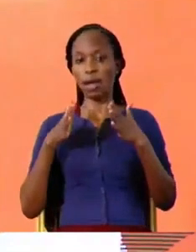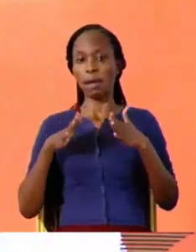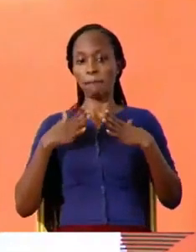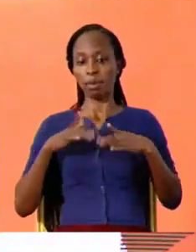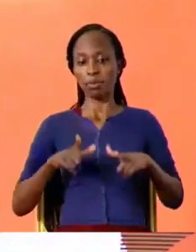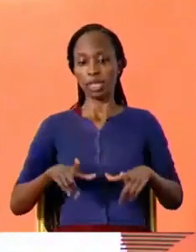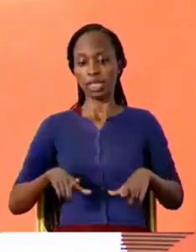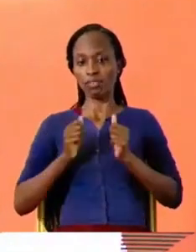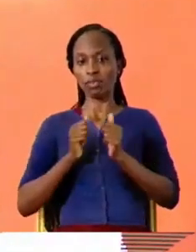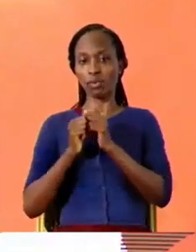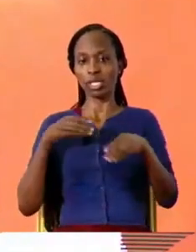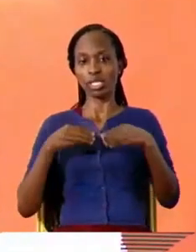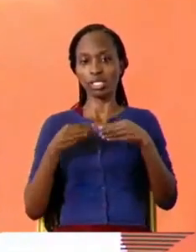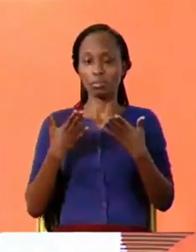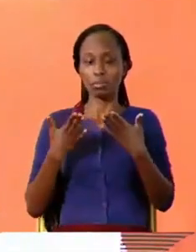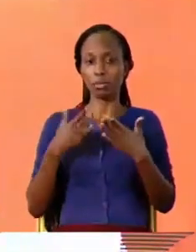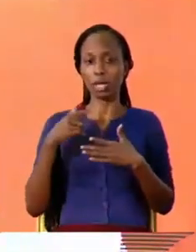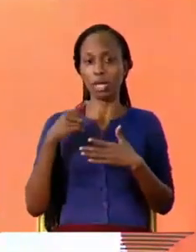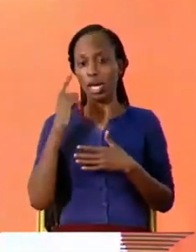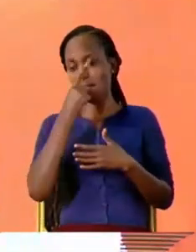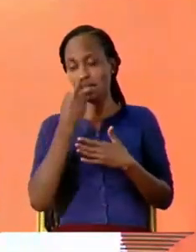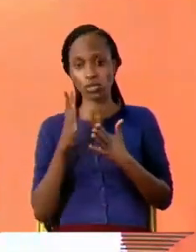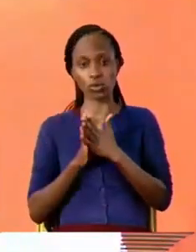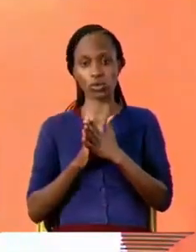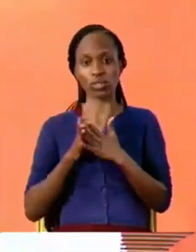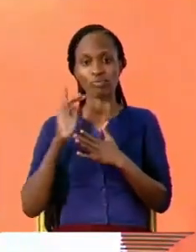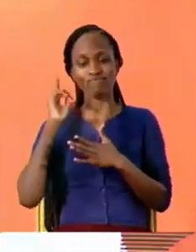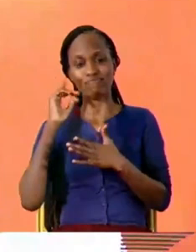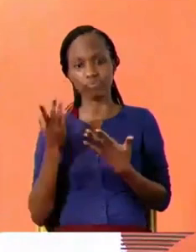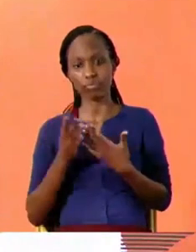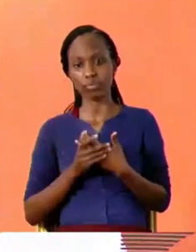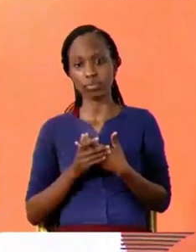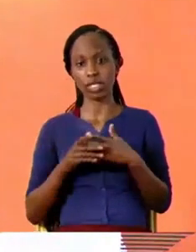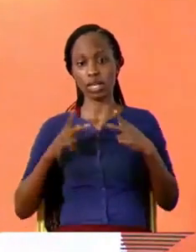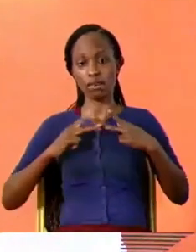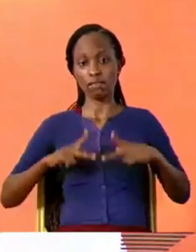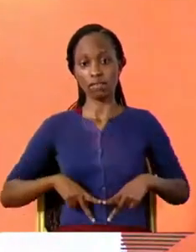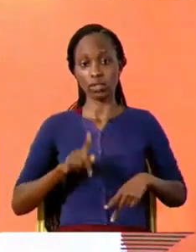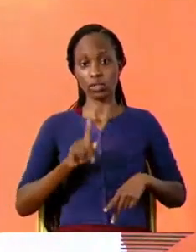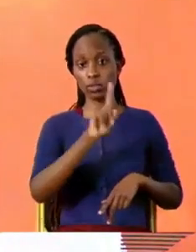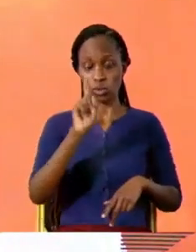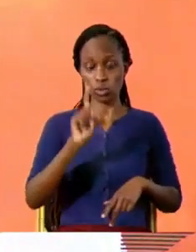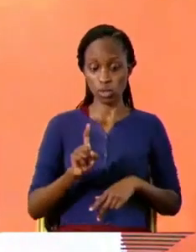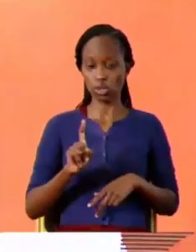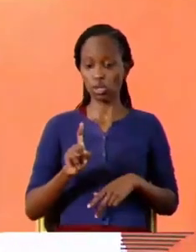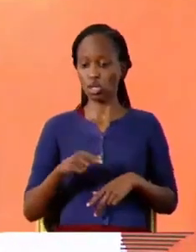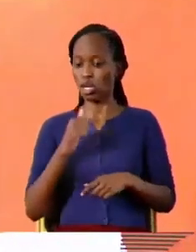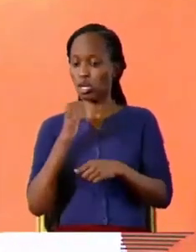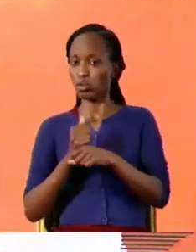physical or auditory or whatever the case may be the question is do they have access to media